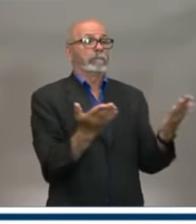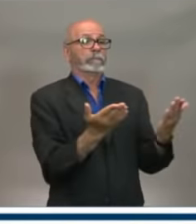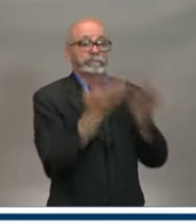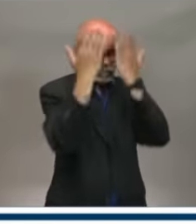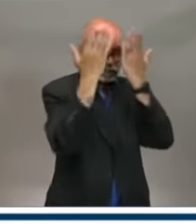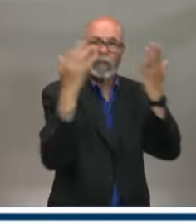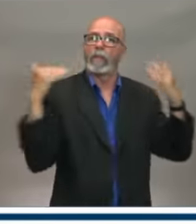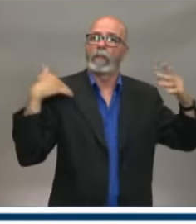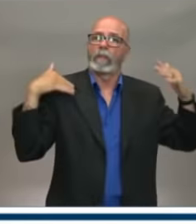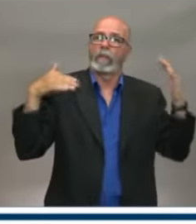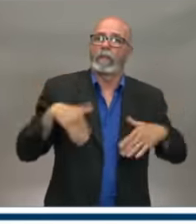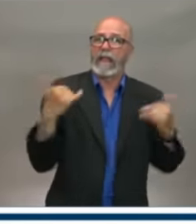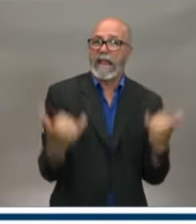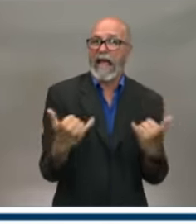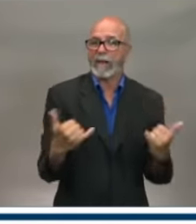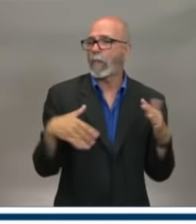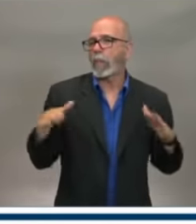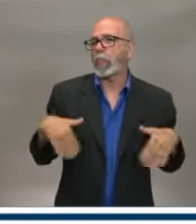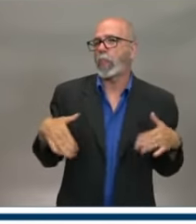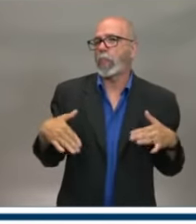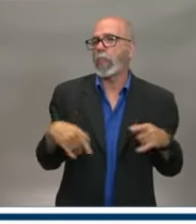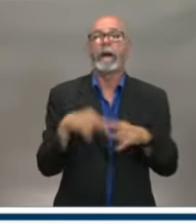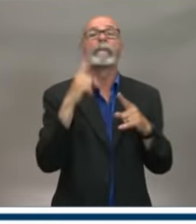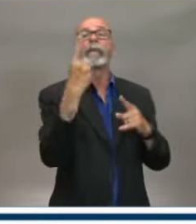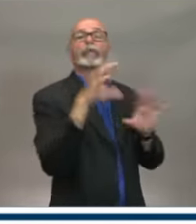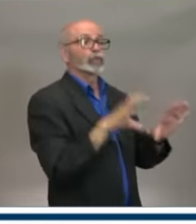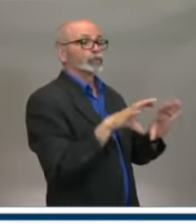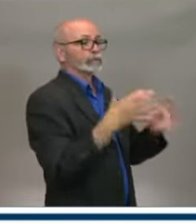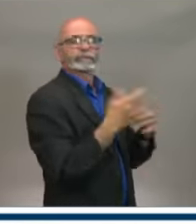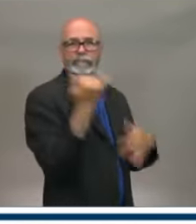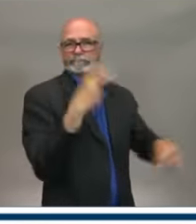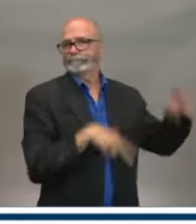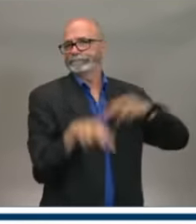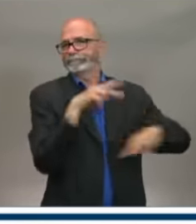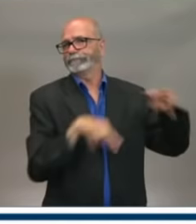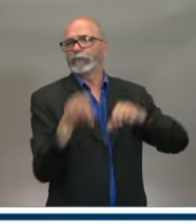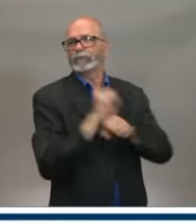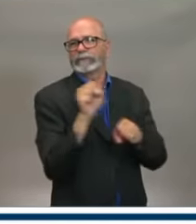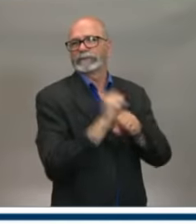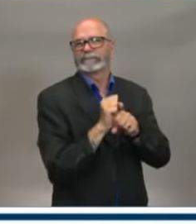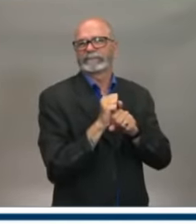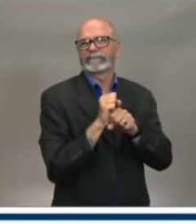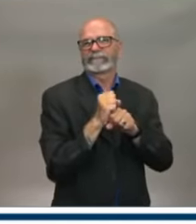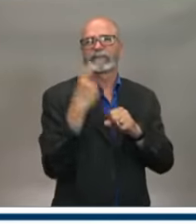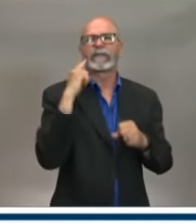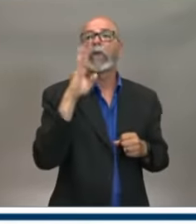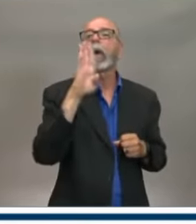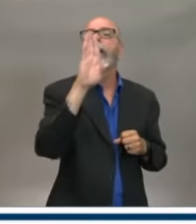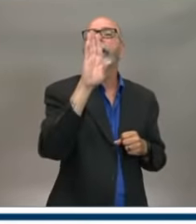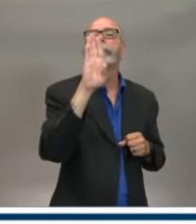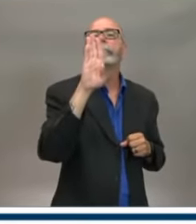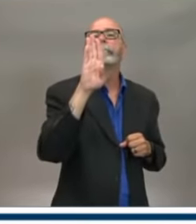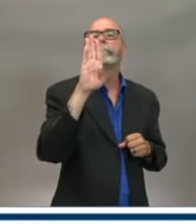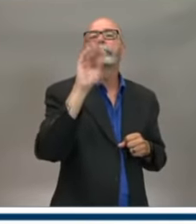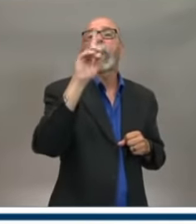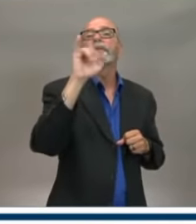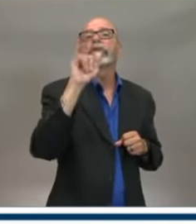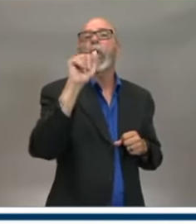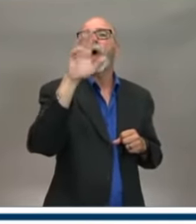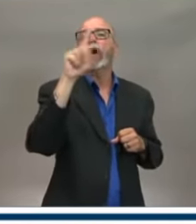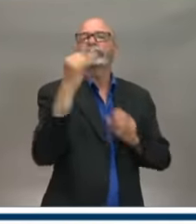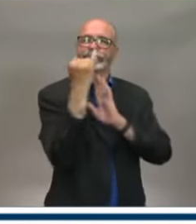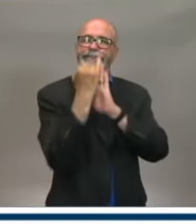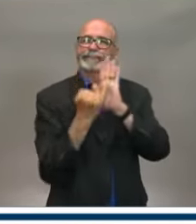today from the body art folks. So they continue to come in, but yeah, as we're redrafting the order,